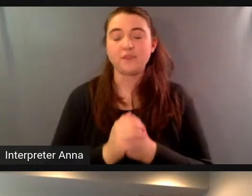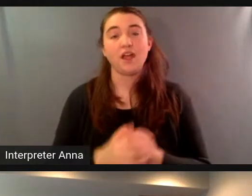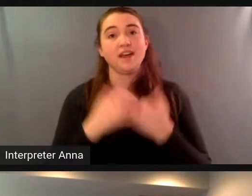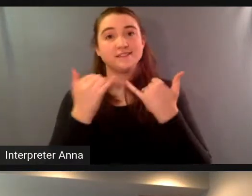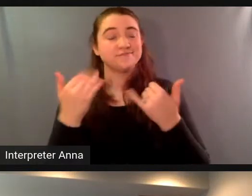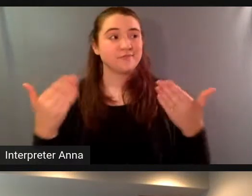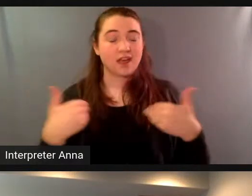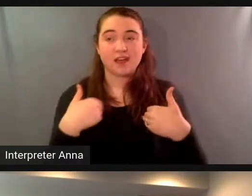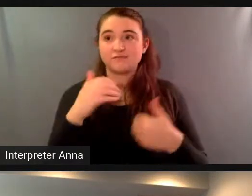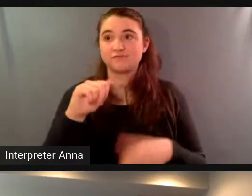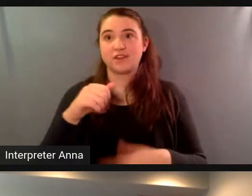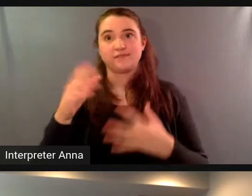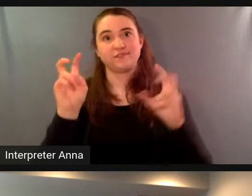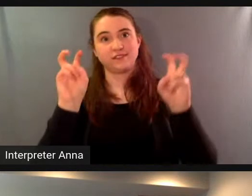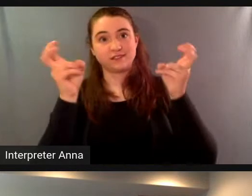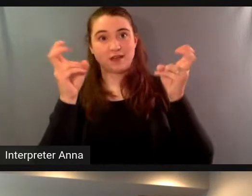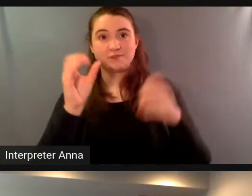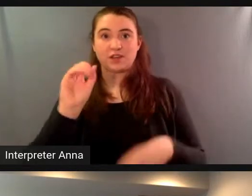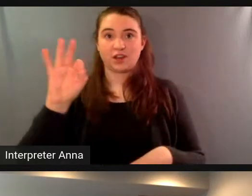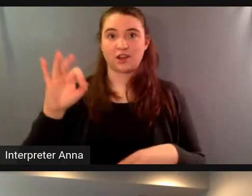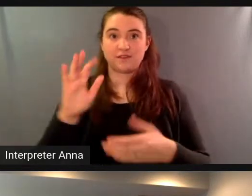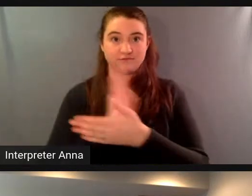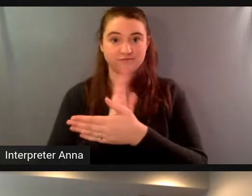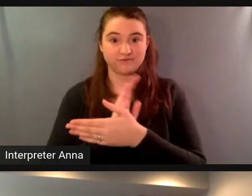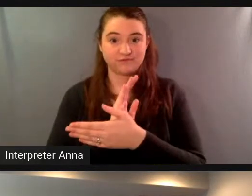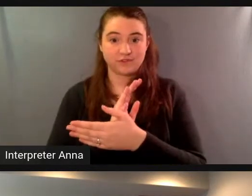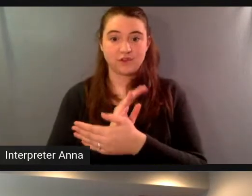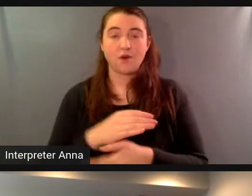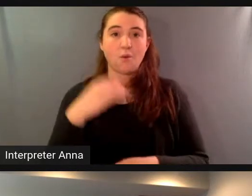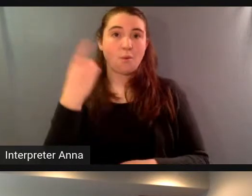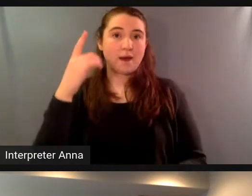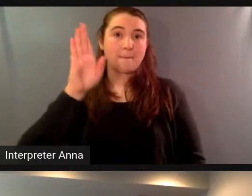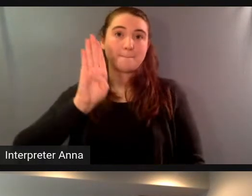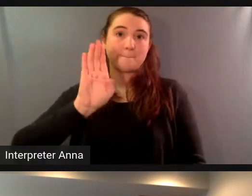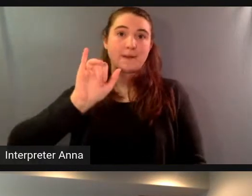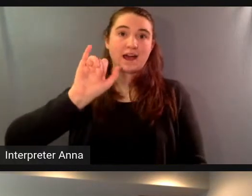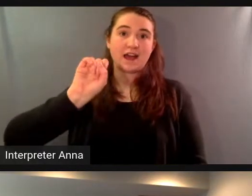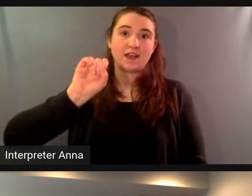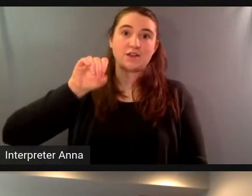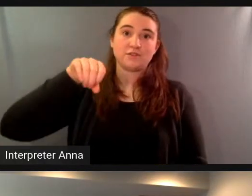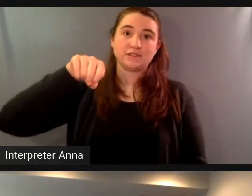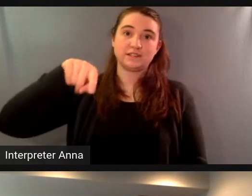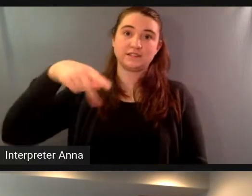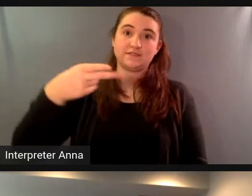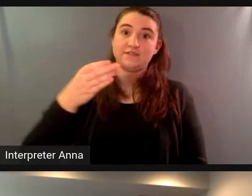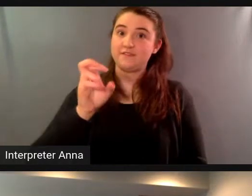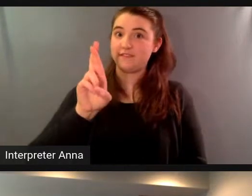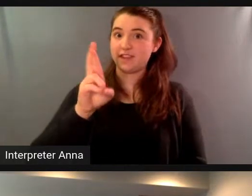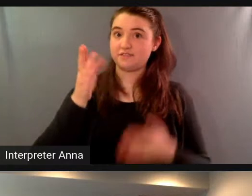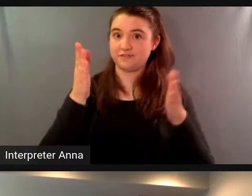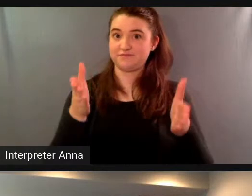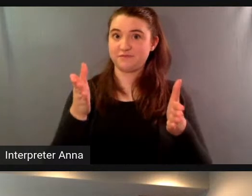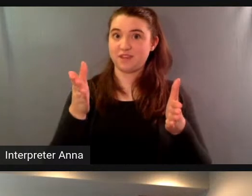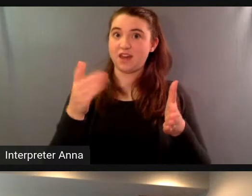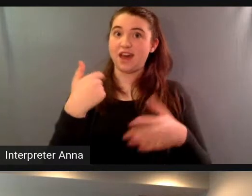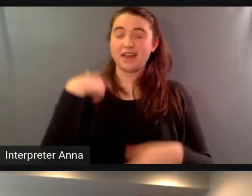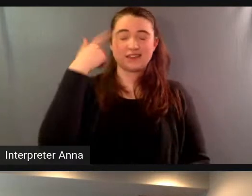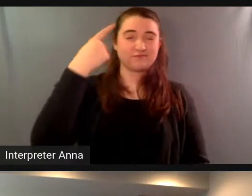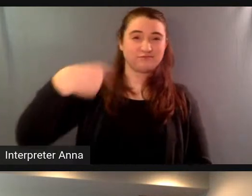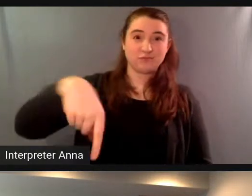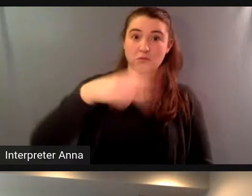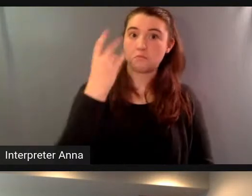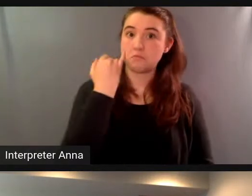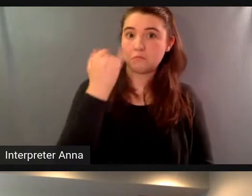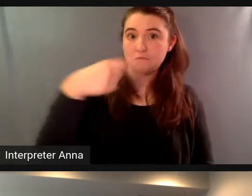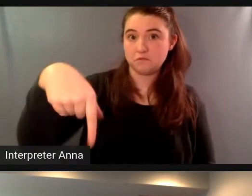years involved in and i think what anyone who's seen this movie uh would admit it was a really audacious experiment and